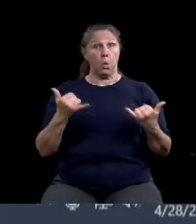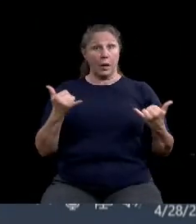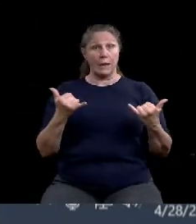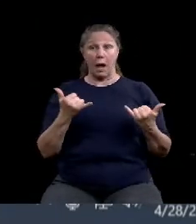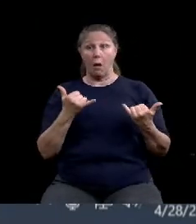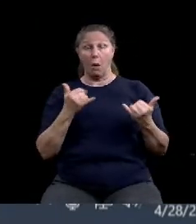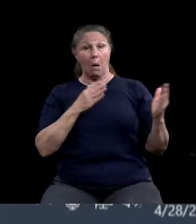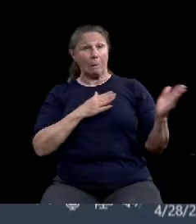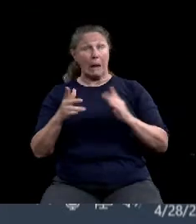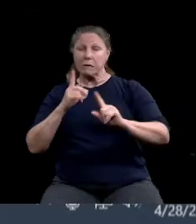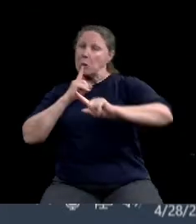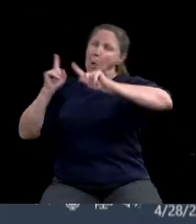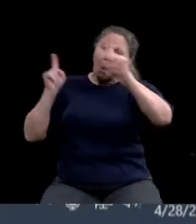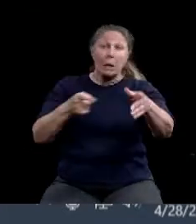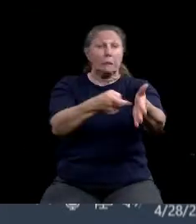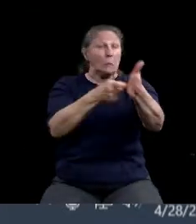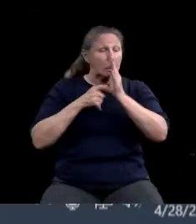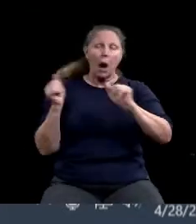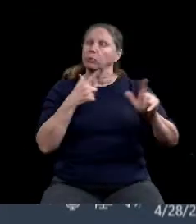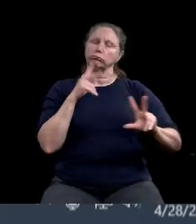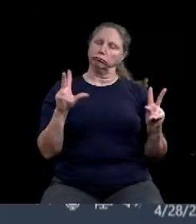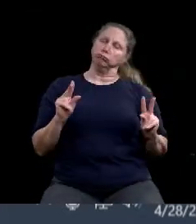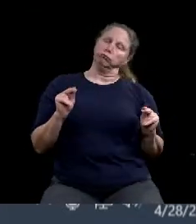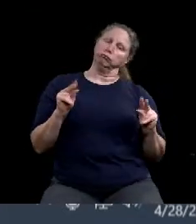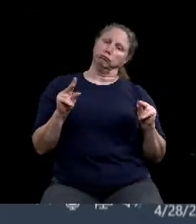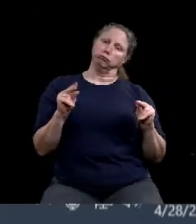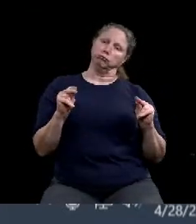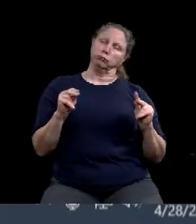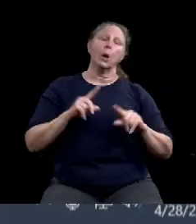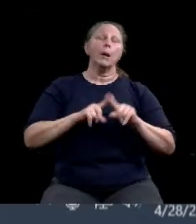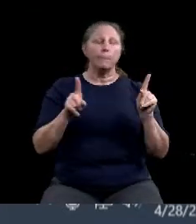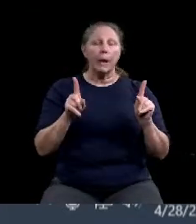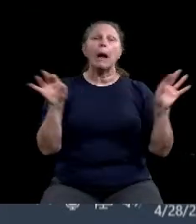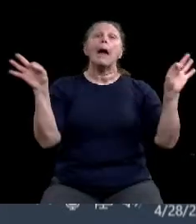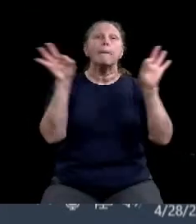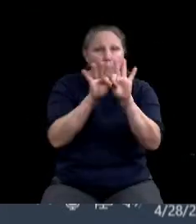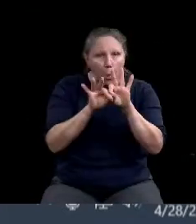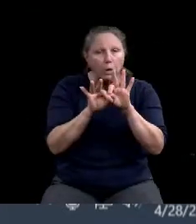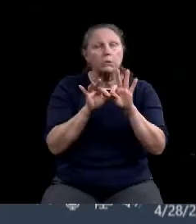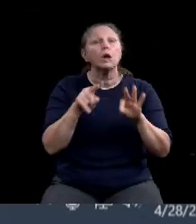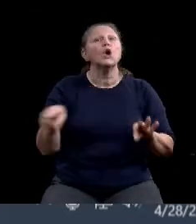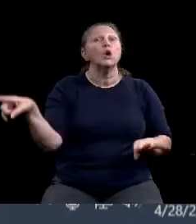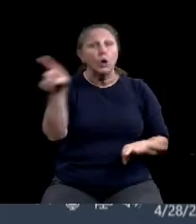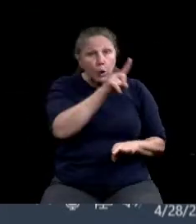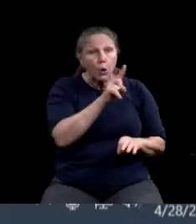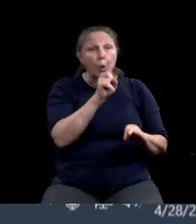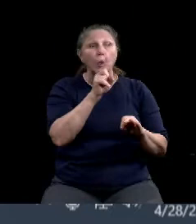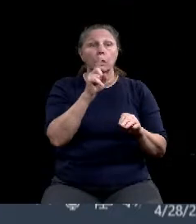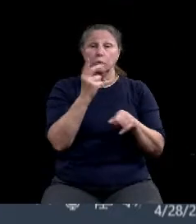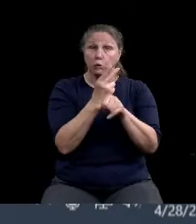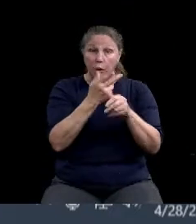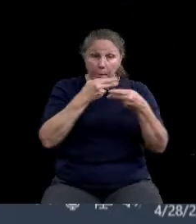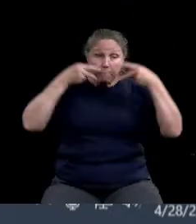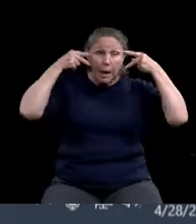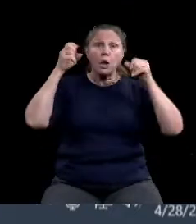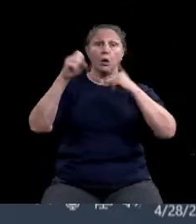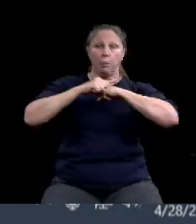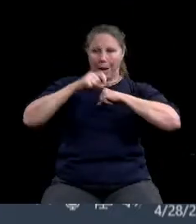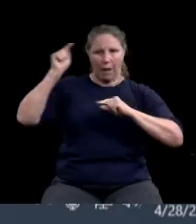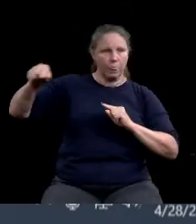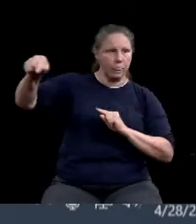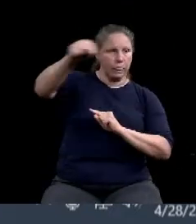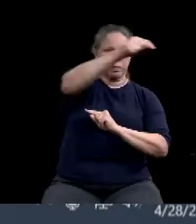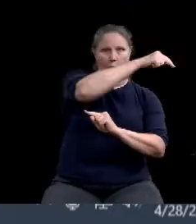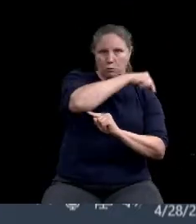important for, uh, for you to recognize that when you do that, you're protecting the people around you. And, um, that's, that's the right thing to